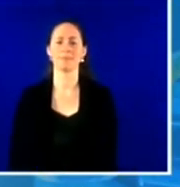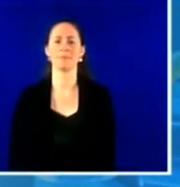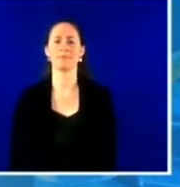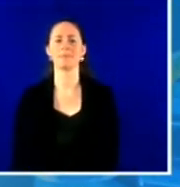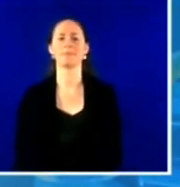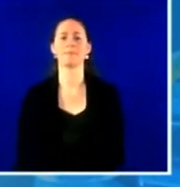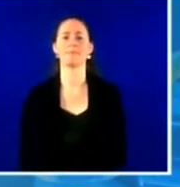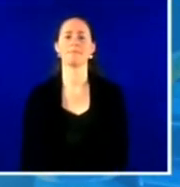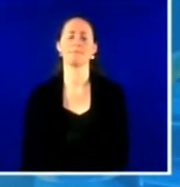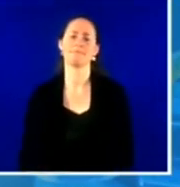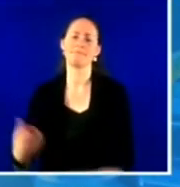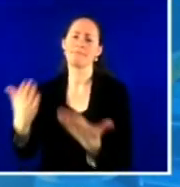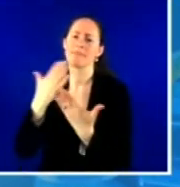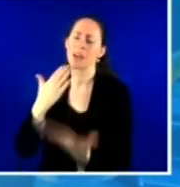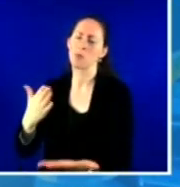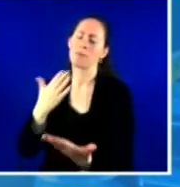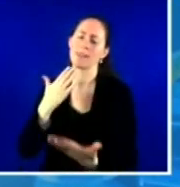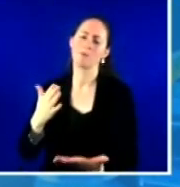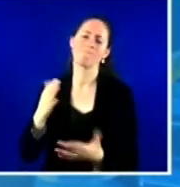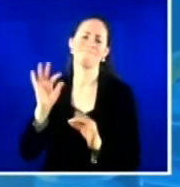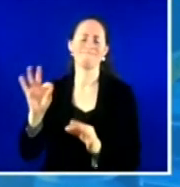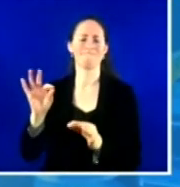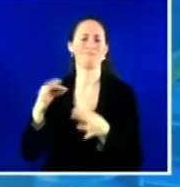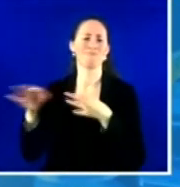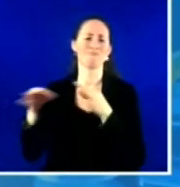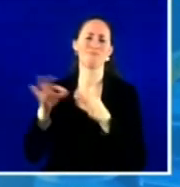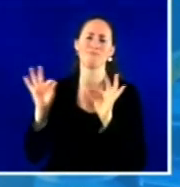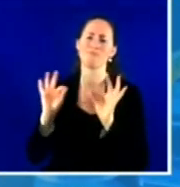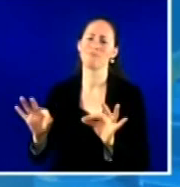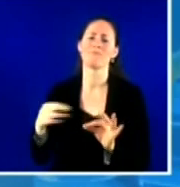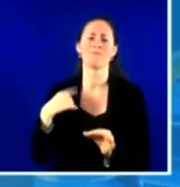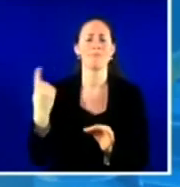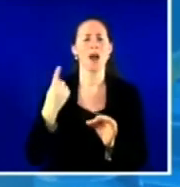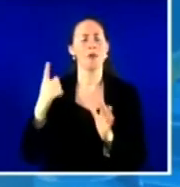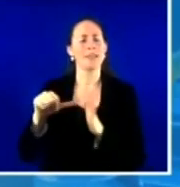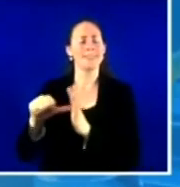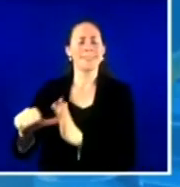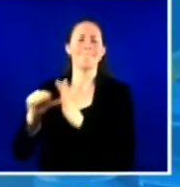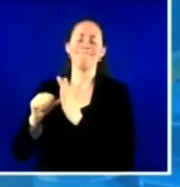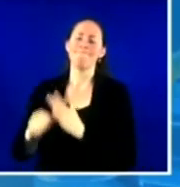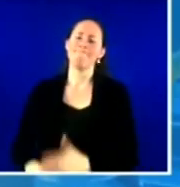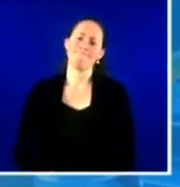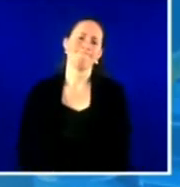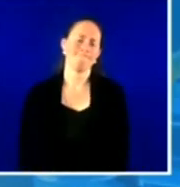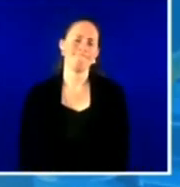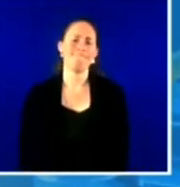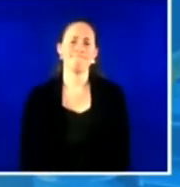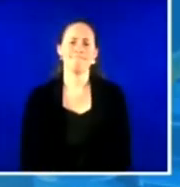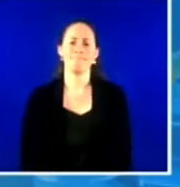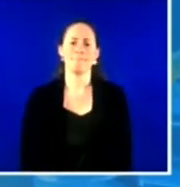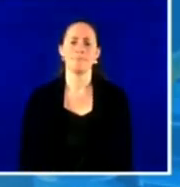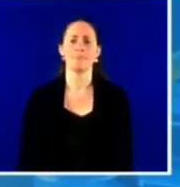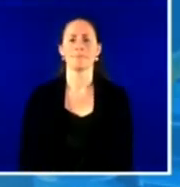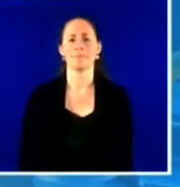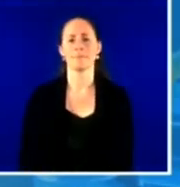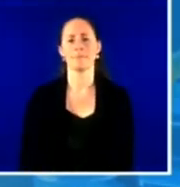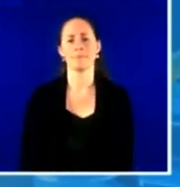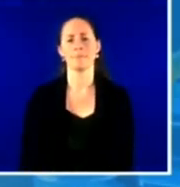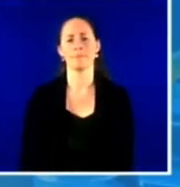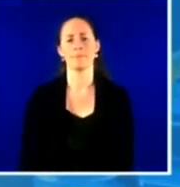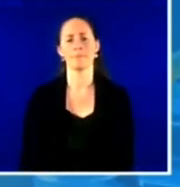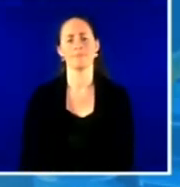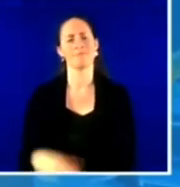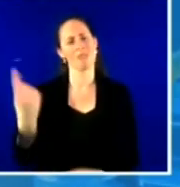very impressed by the aspect, Dr. Beers, that we talk about a lot. And it's good to hear from you about